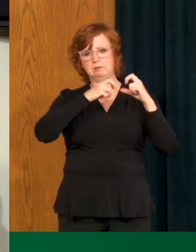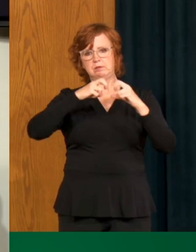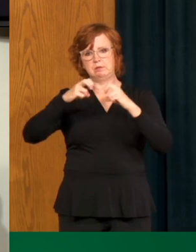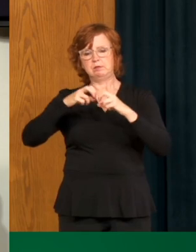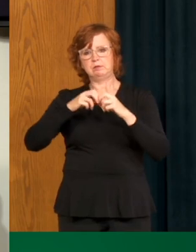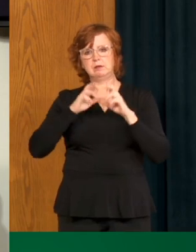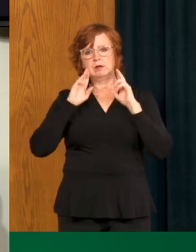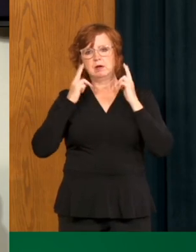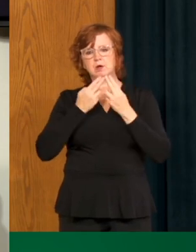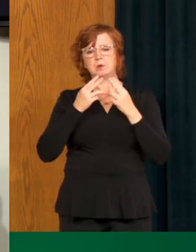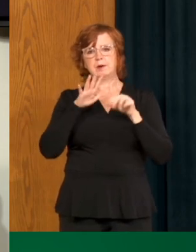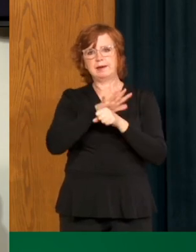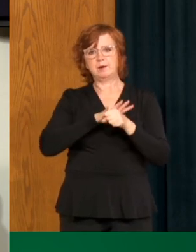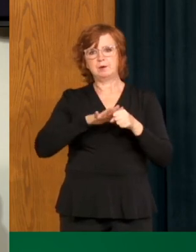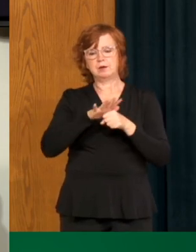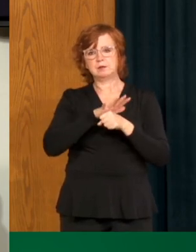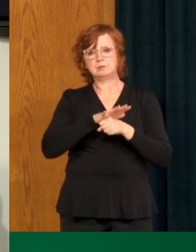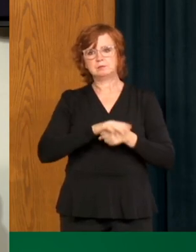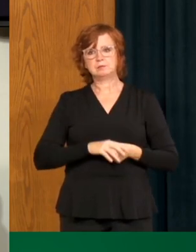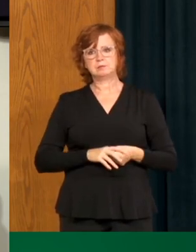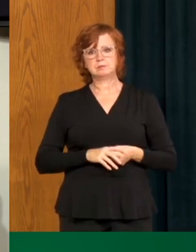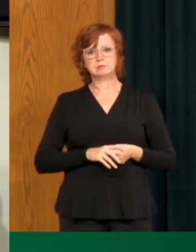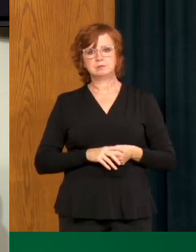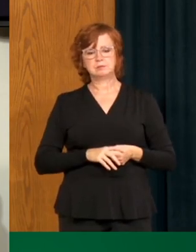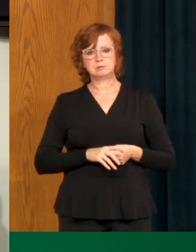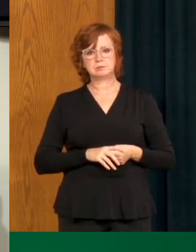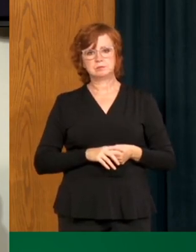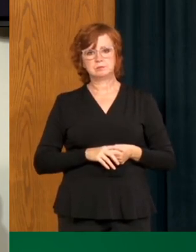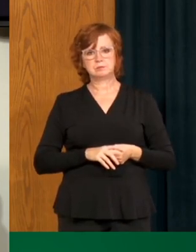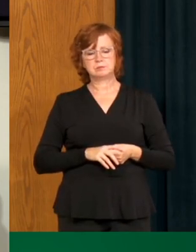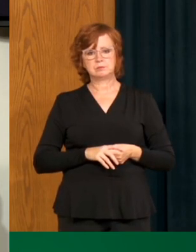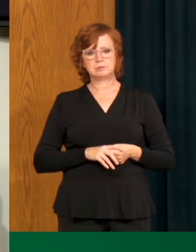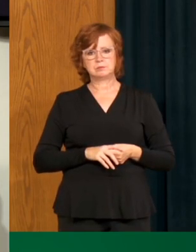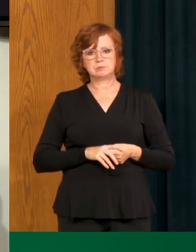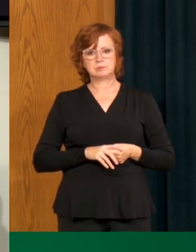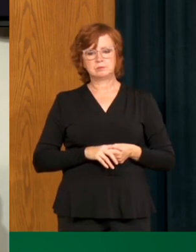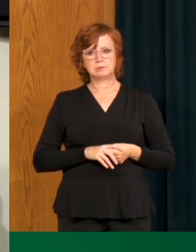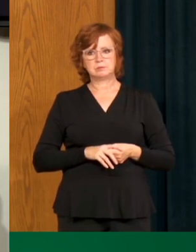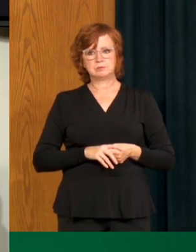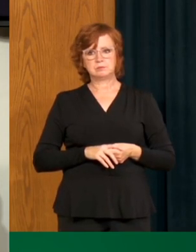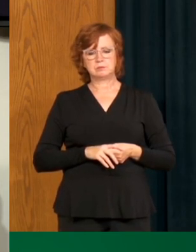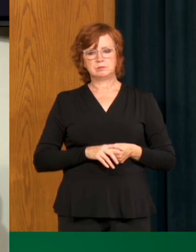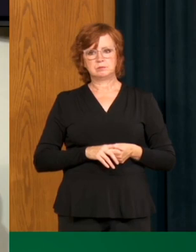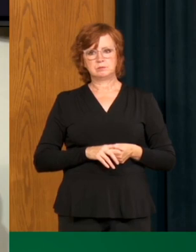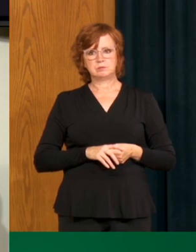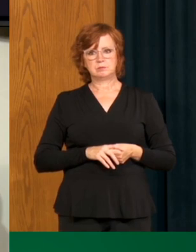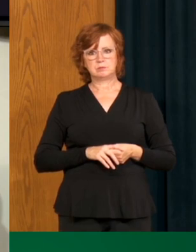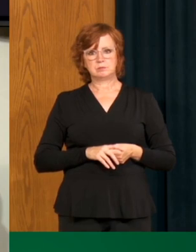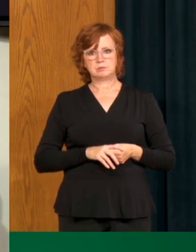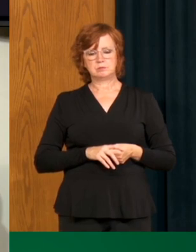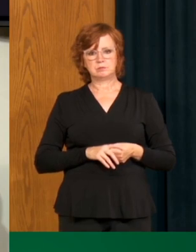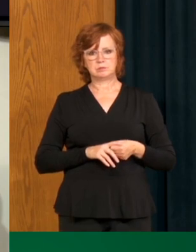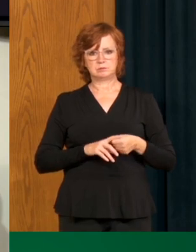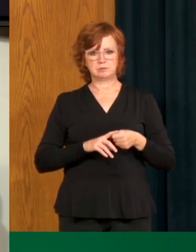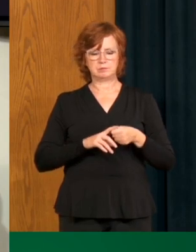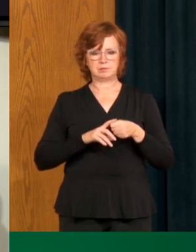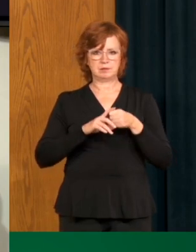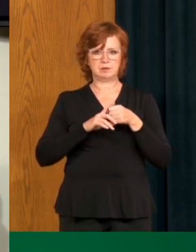in any other setting where we don't practice, uh, you know, physical distancing in gatherings outside of virtual household.